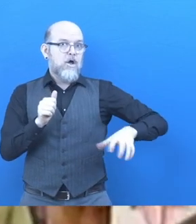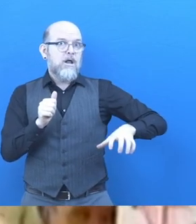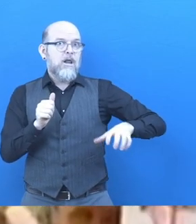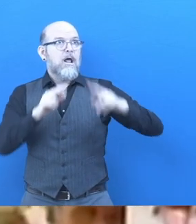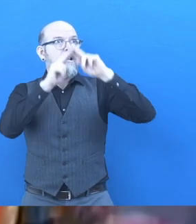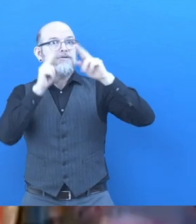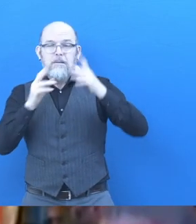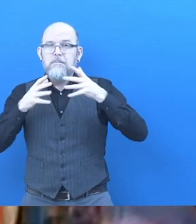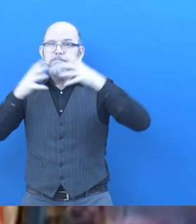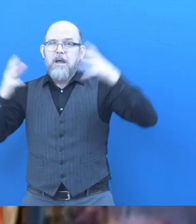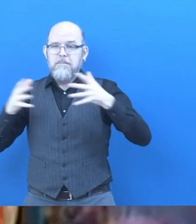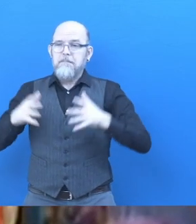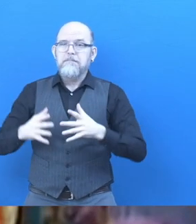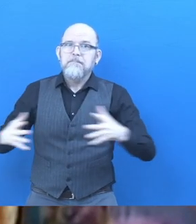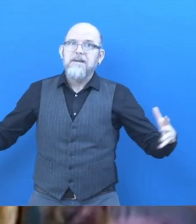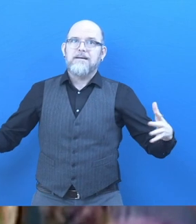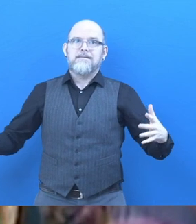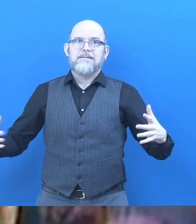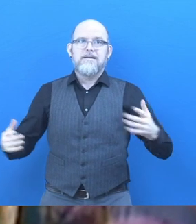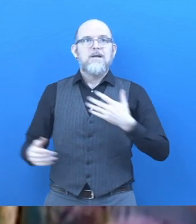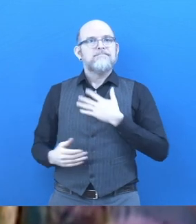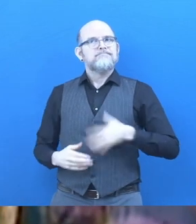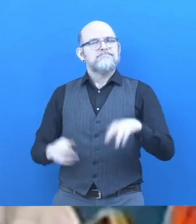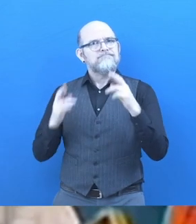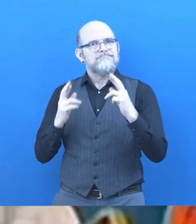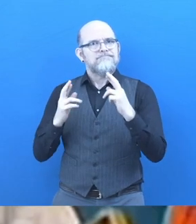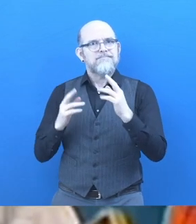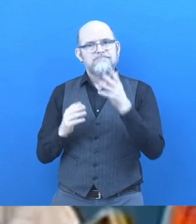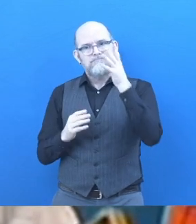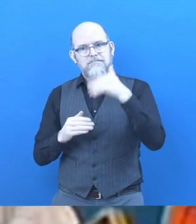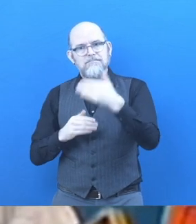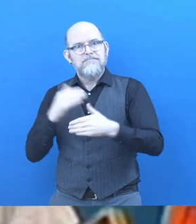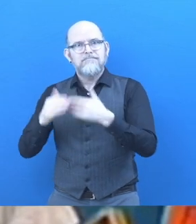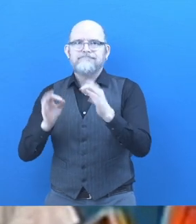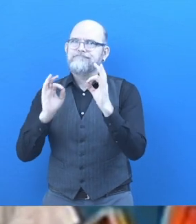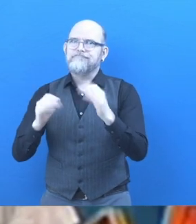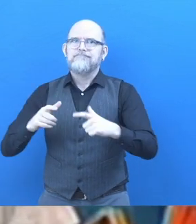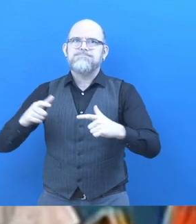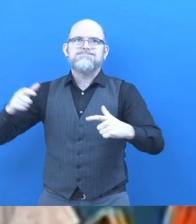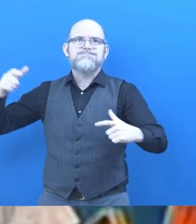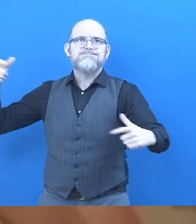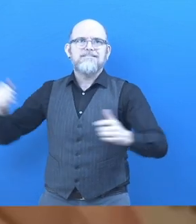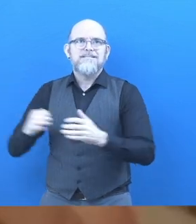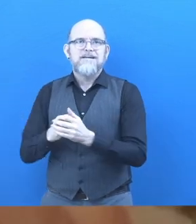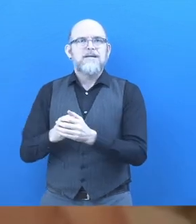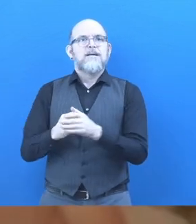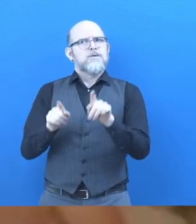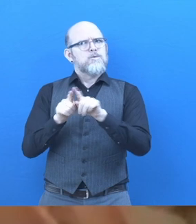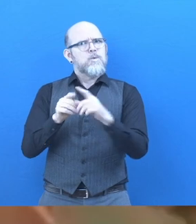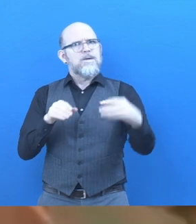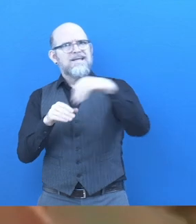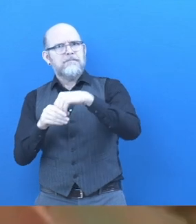in addition to further explore local resource mobilization next to leveraging